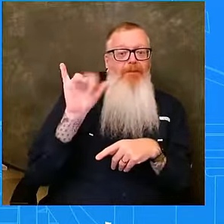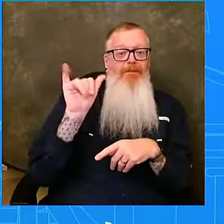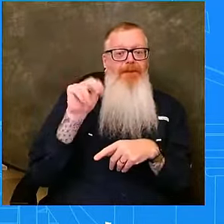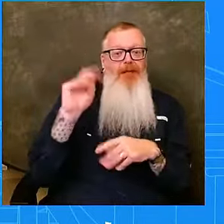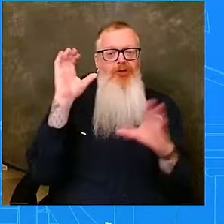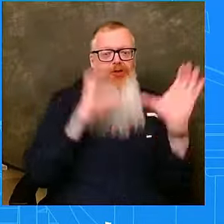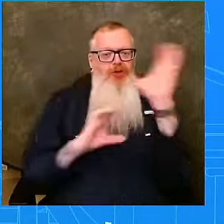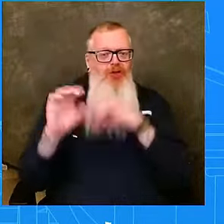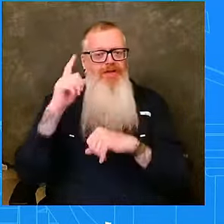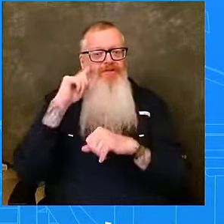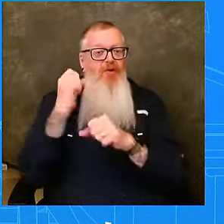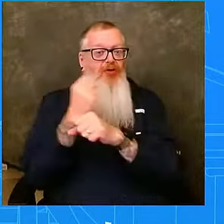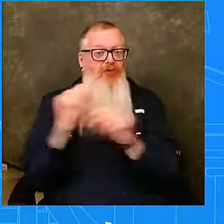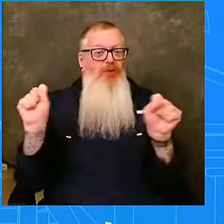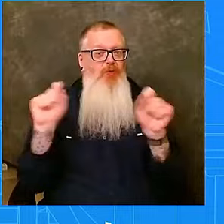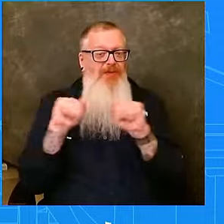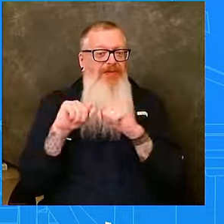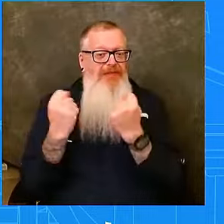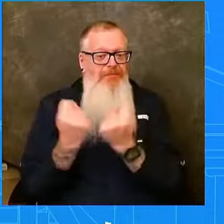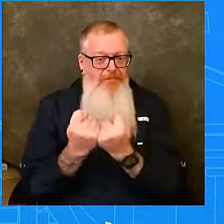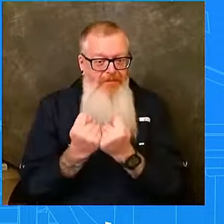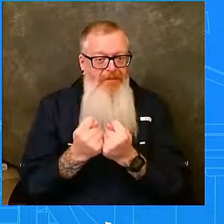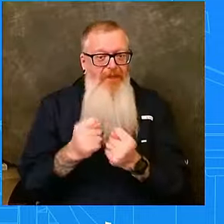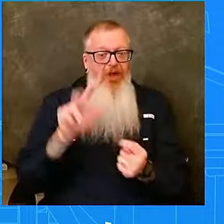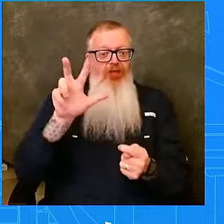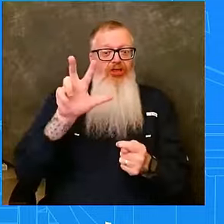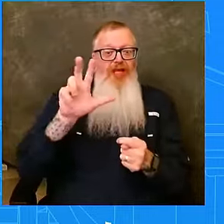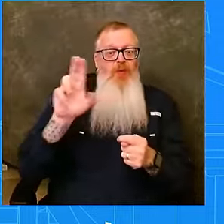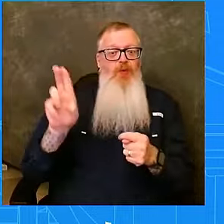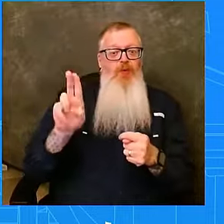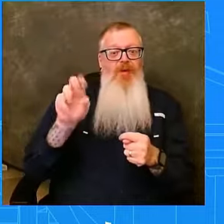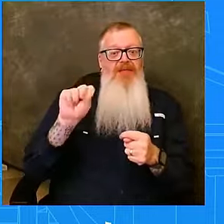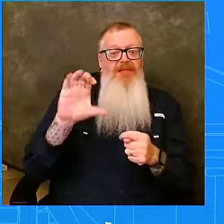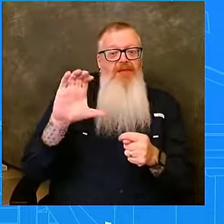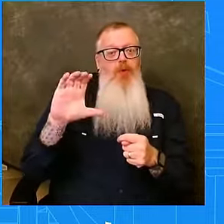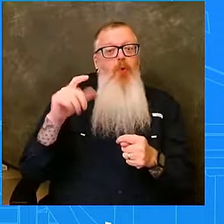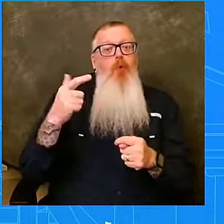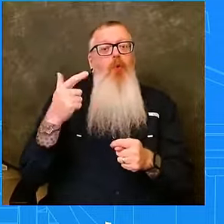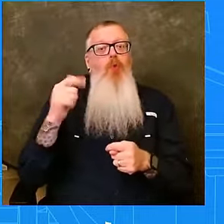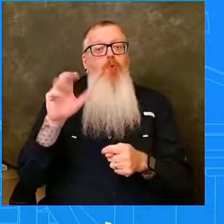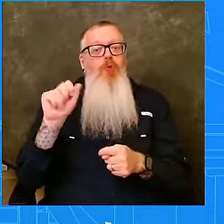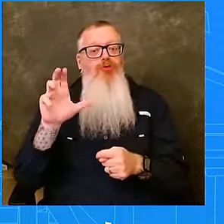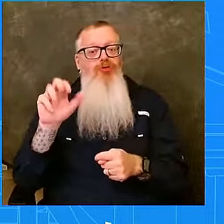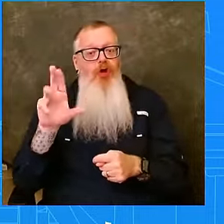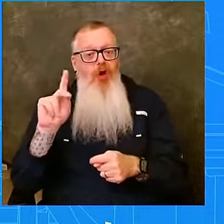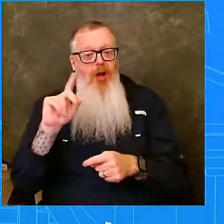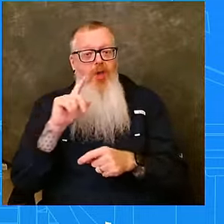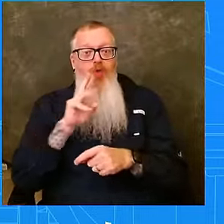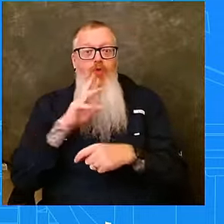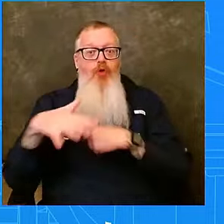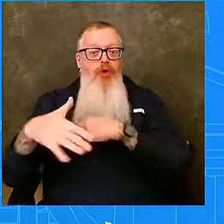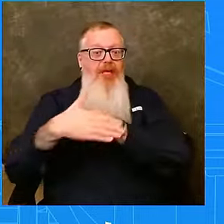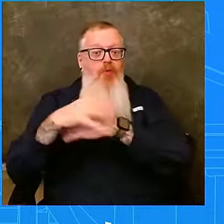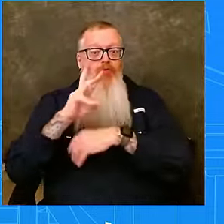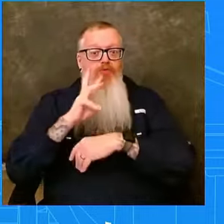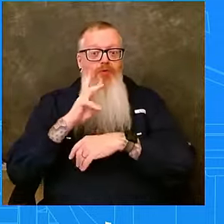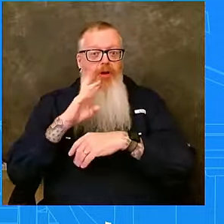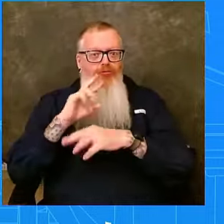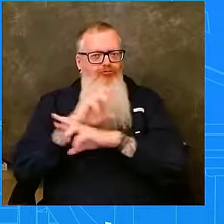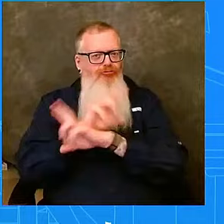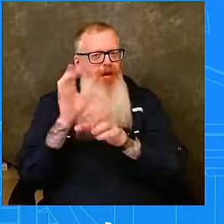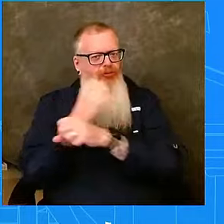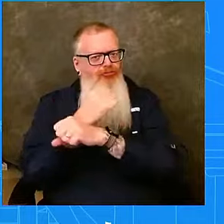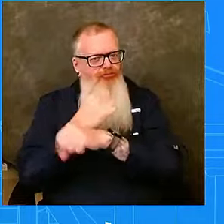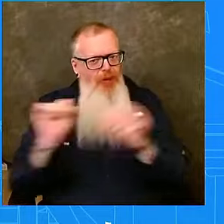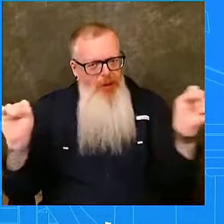.6 million meals, 13.9 million liters of water already pre-positioned, an additional 20 million meals,